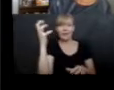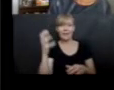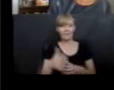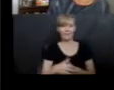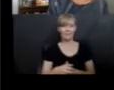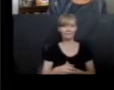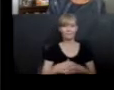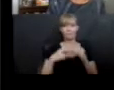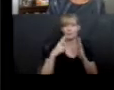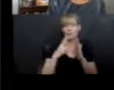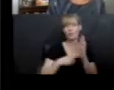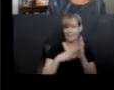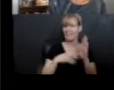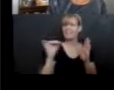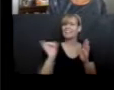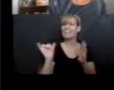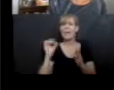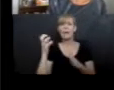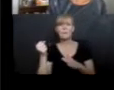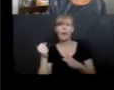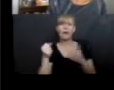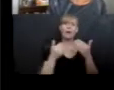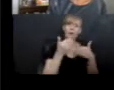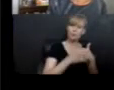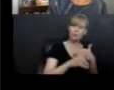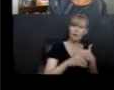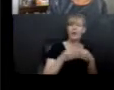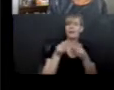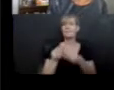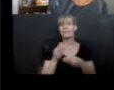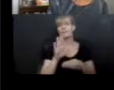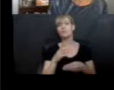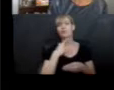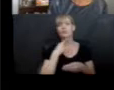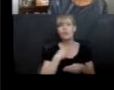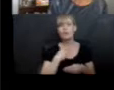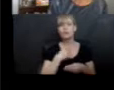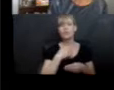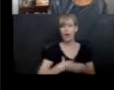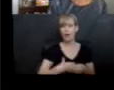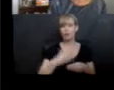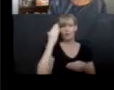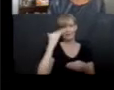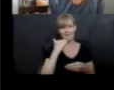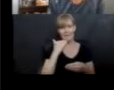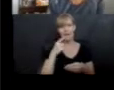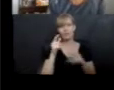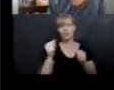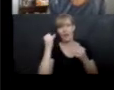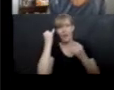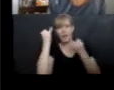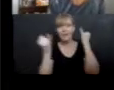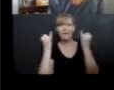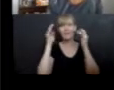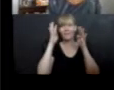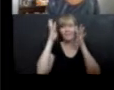Reading is like milk and bread. Feeds your thirsty, hungry head. You can dream. Imagine. Muse. Slip on someone